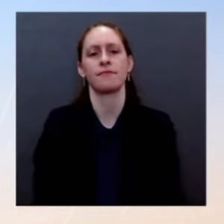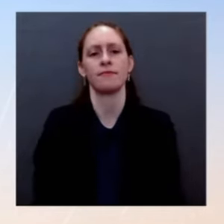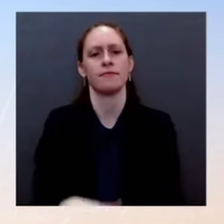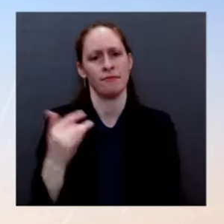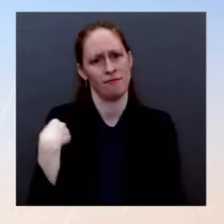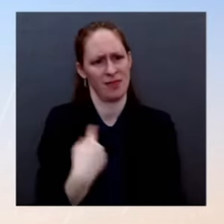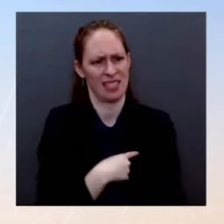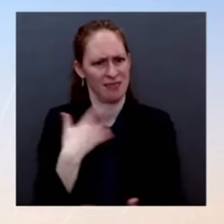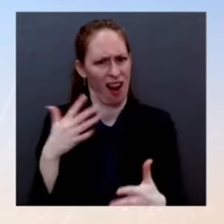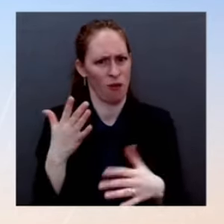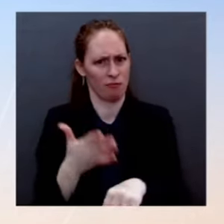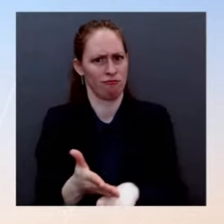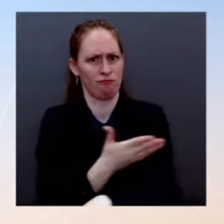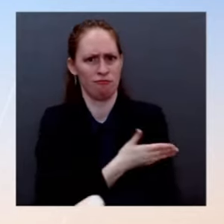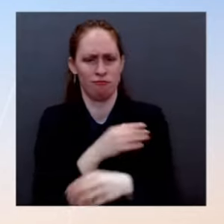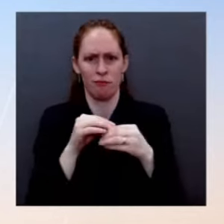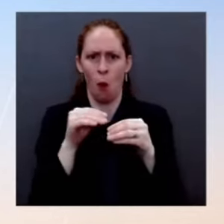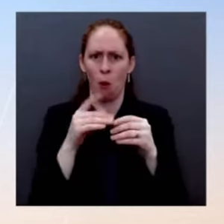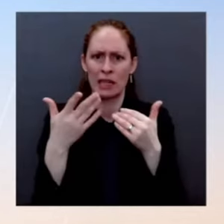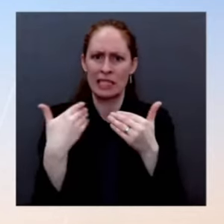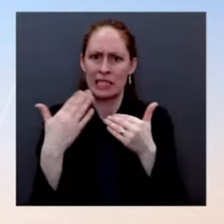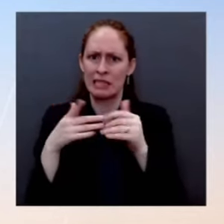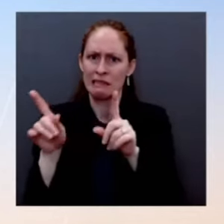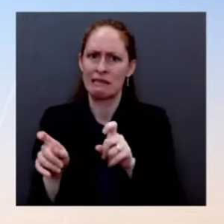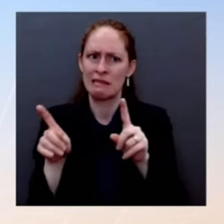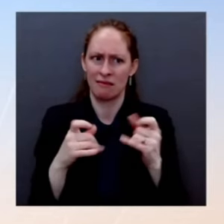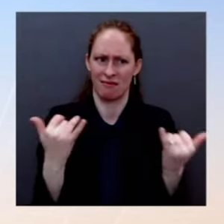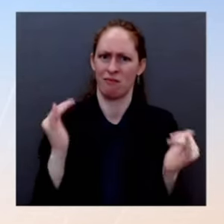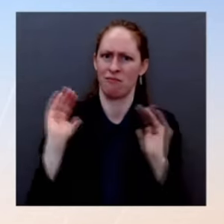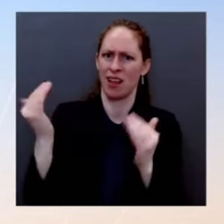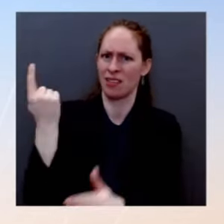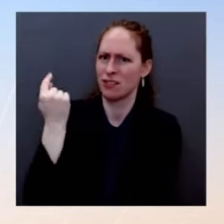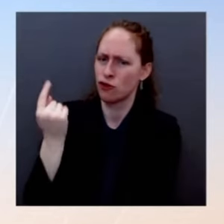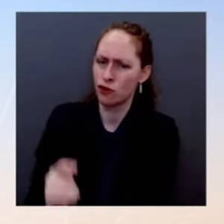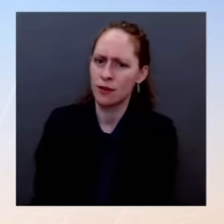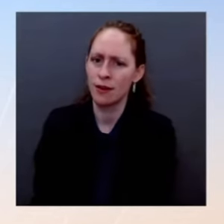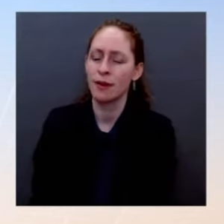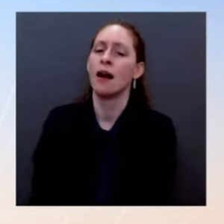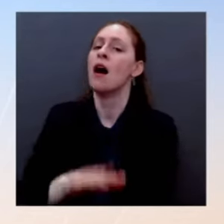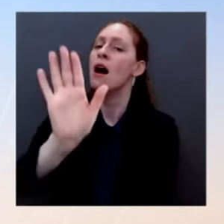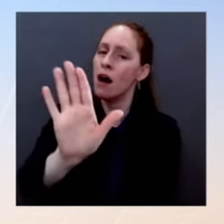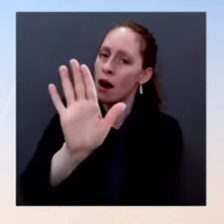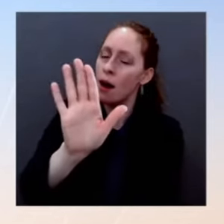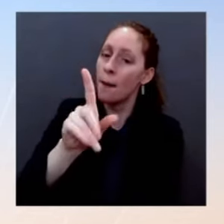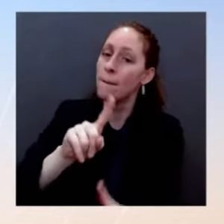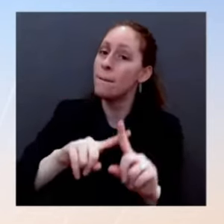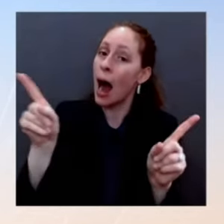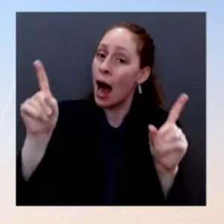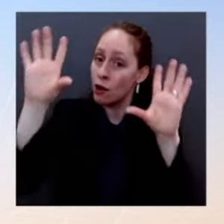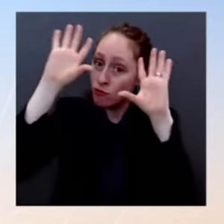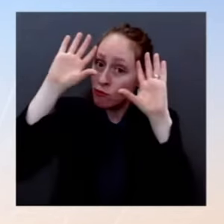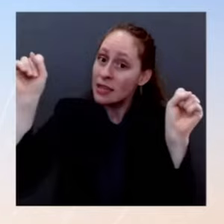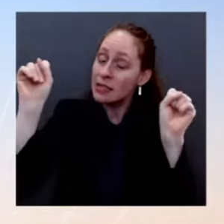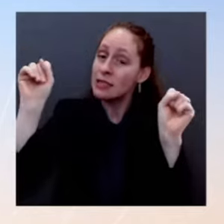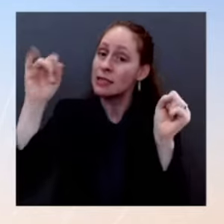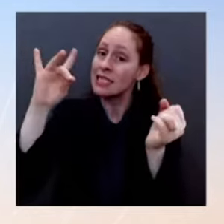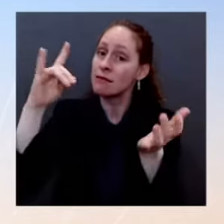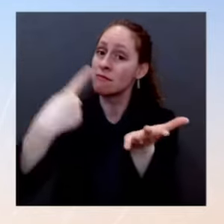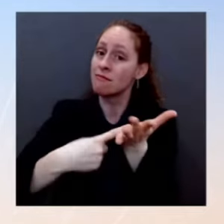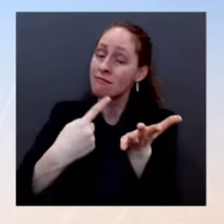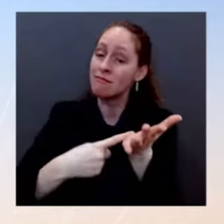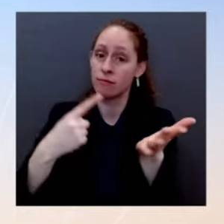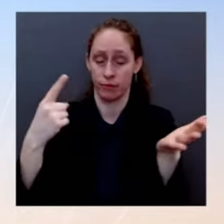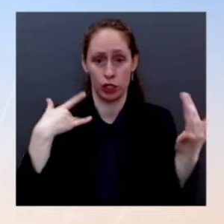to build on what we've done today. But the president talked about a winter of severe illness and death. At the rate you guys are going, these tests are not going to be available until spring.